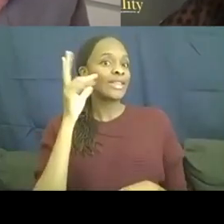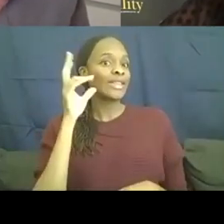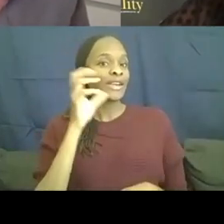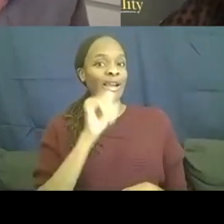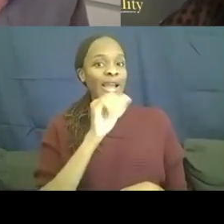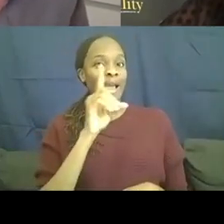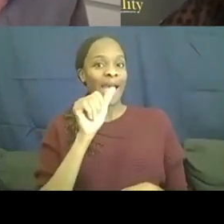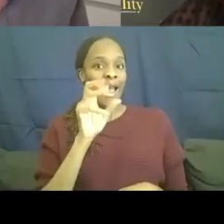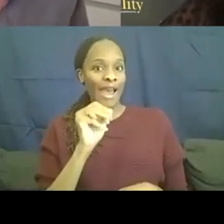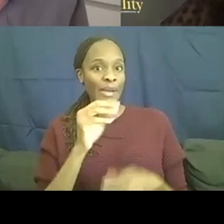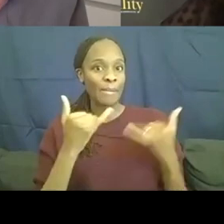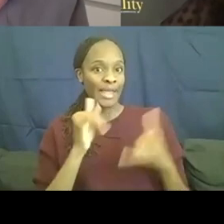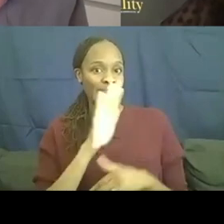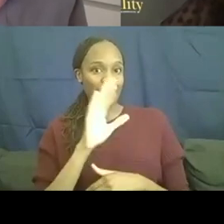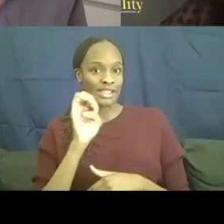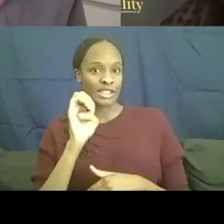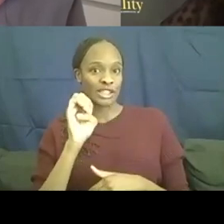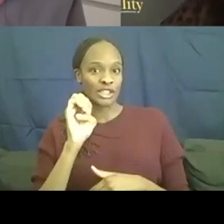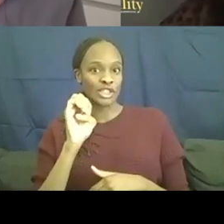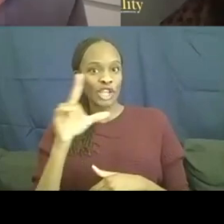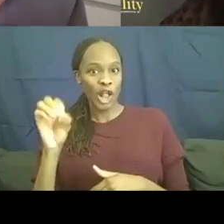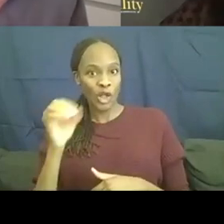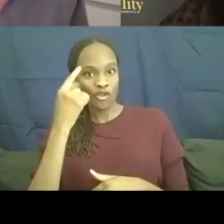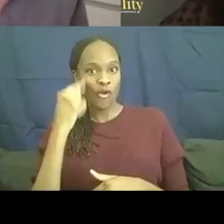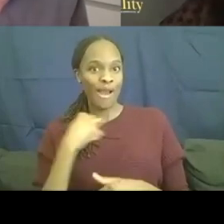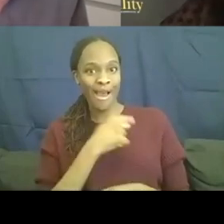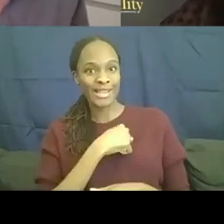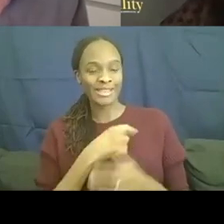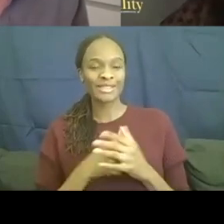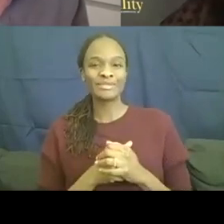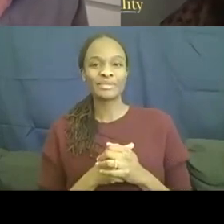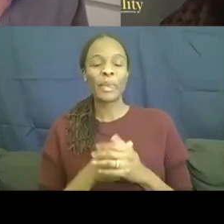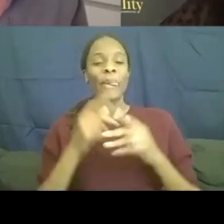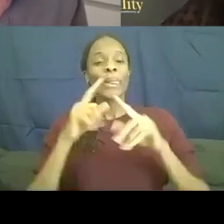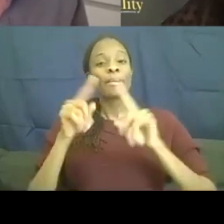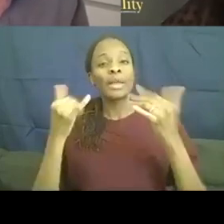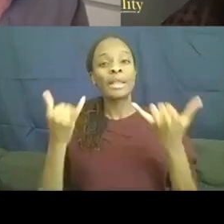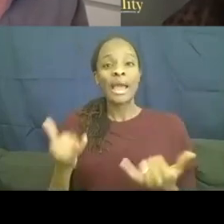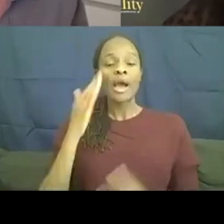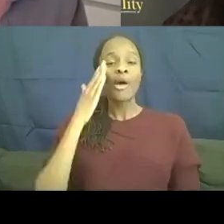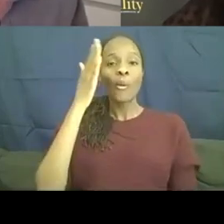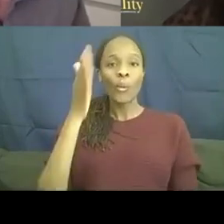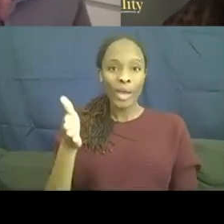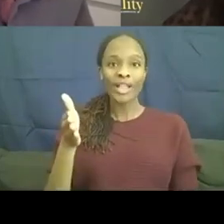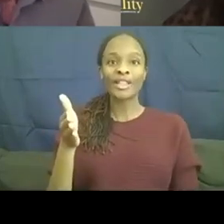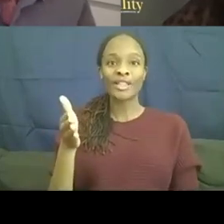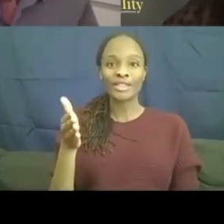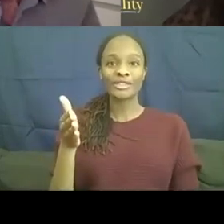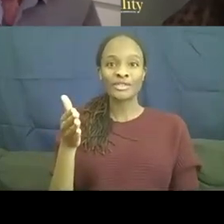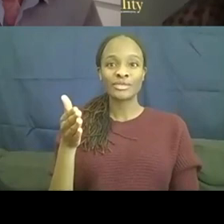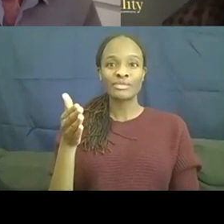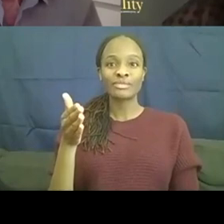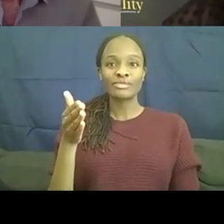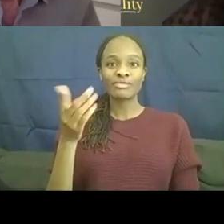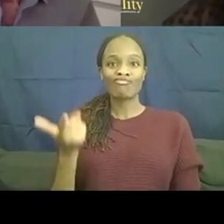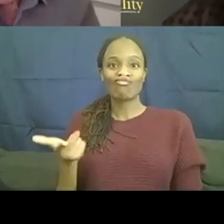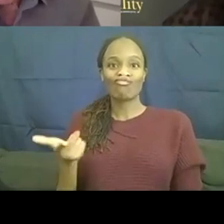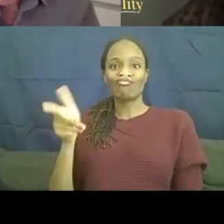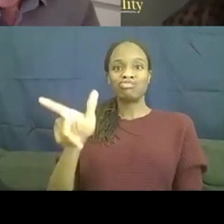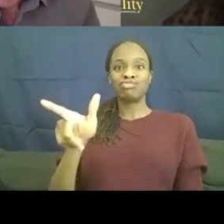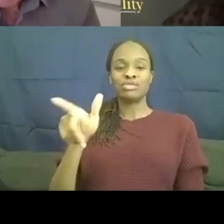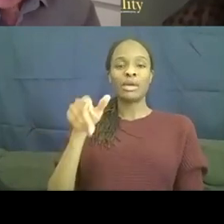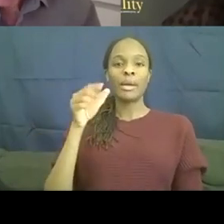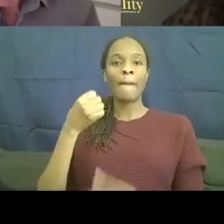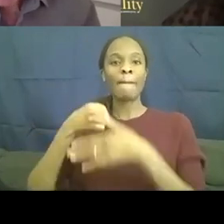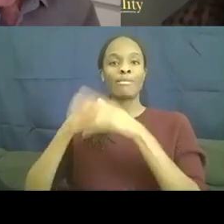for us. Um, uh, uh, but now we're going to turn to, um, Born This Way, the